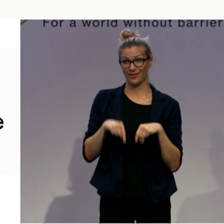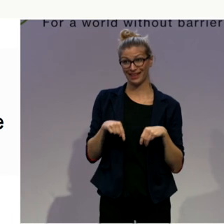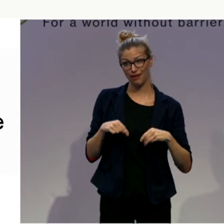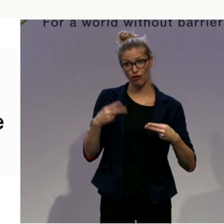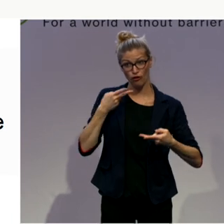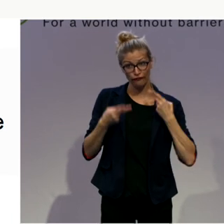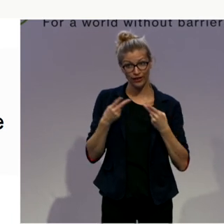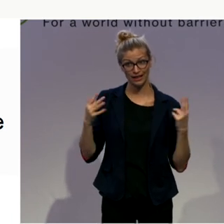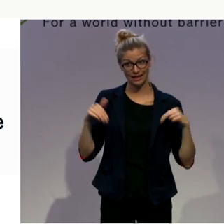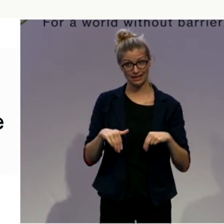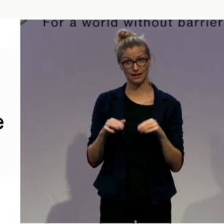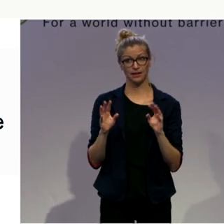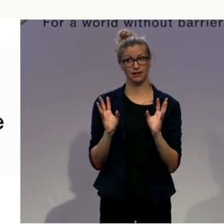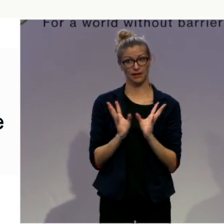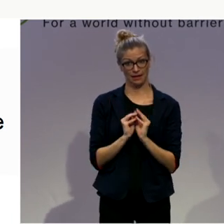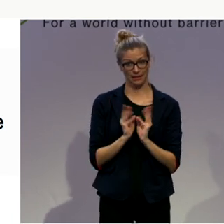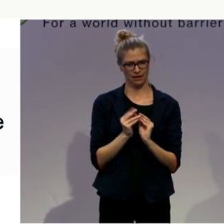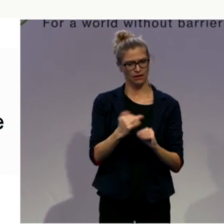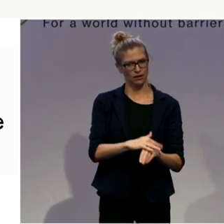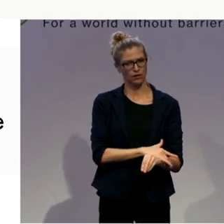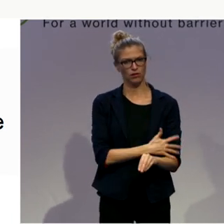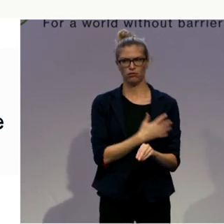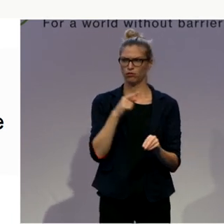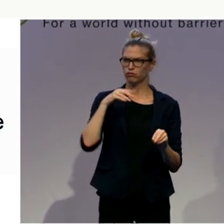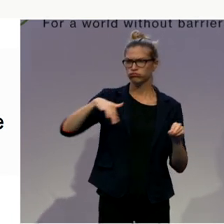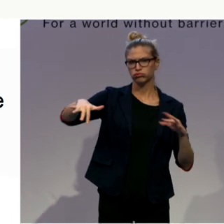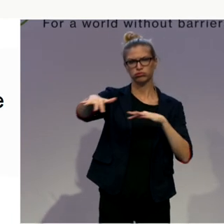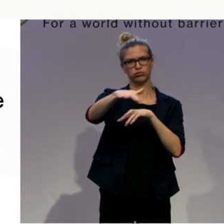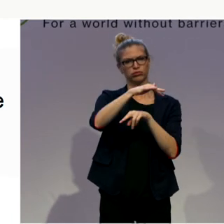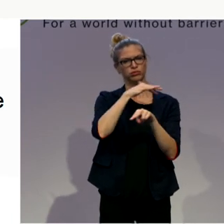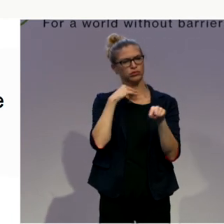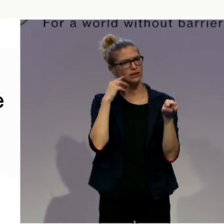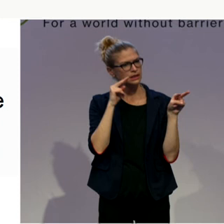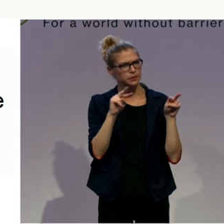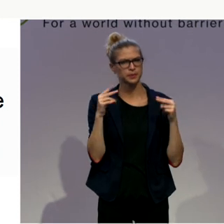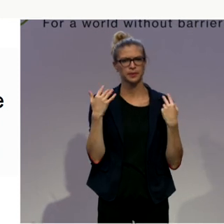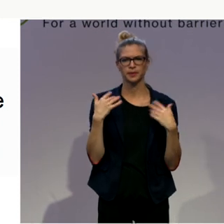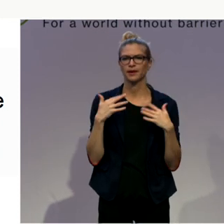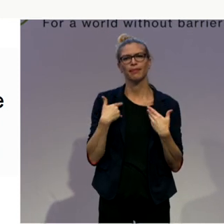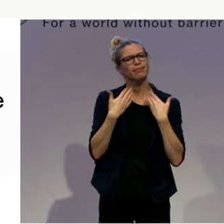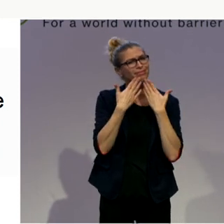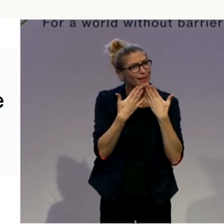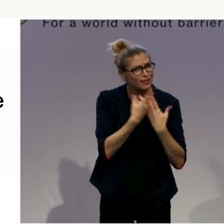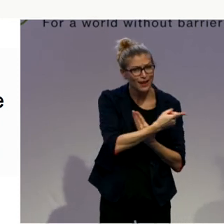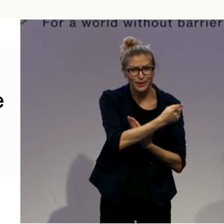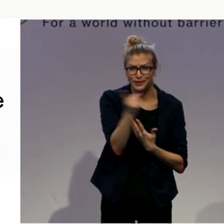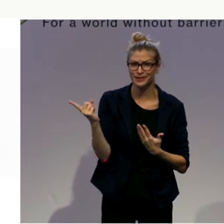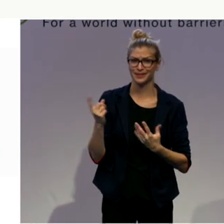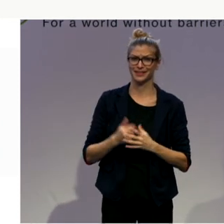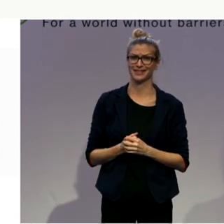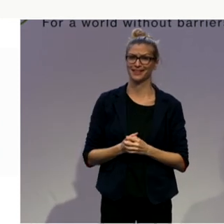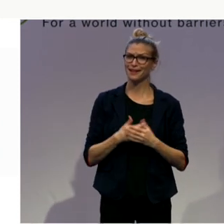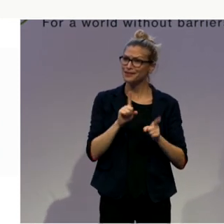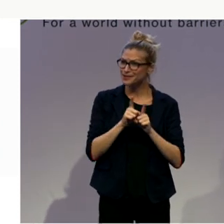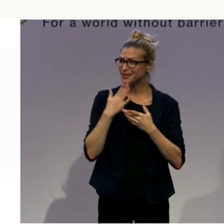in the exhibition outside. Therefore, I would have liked to thank you for your invitation and to speak to